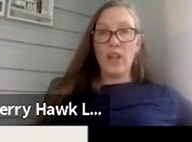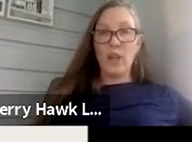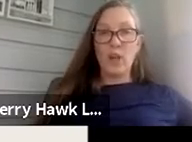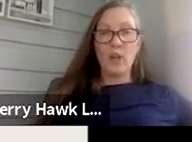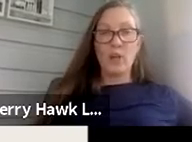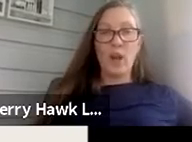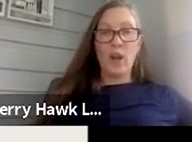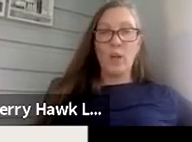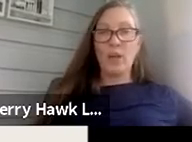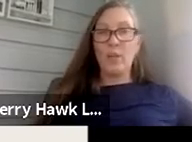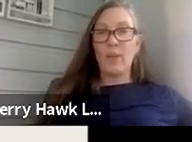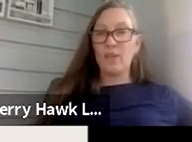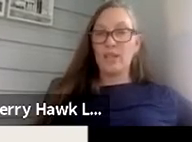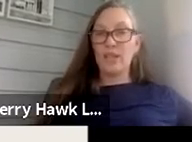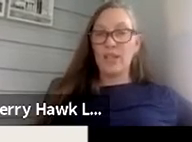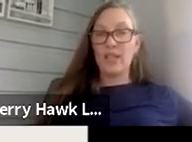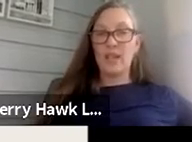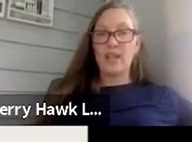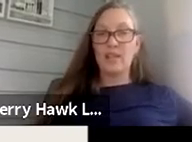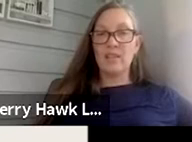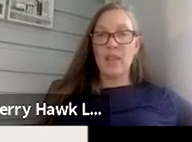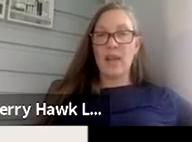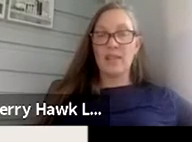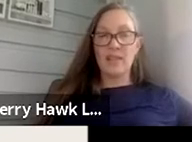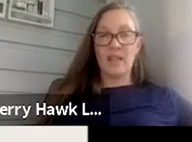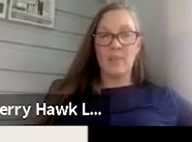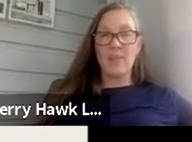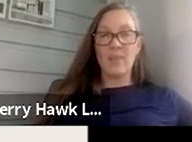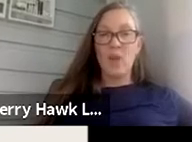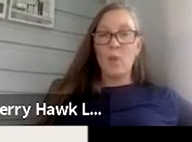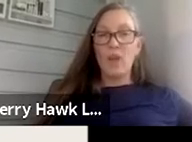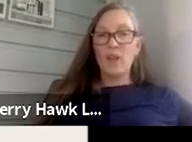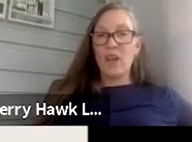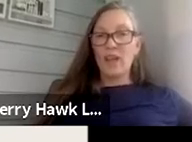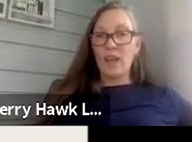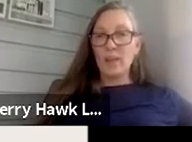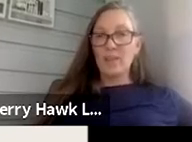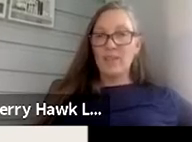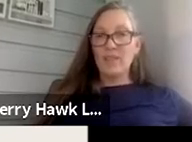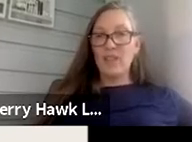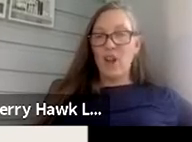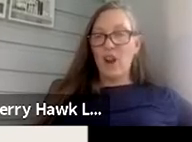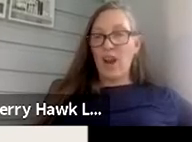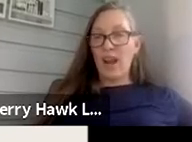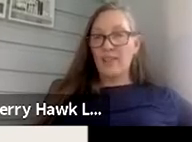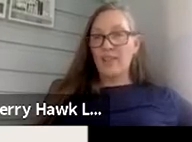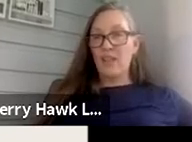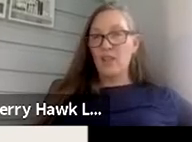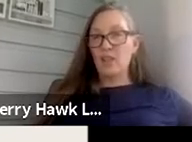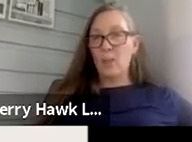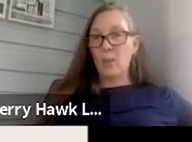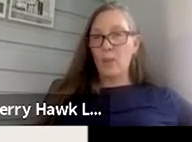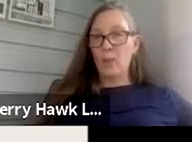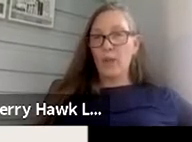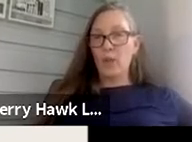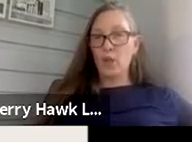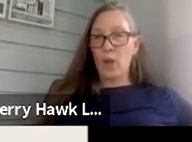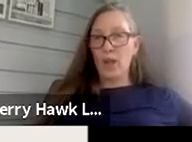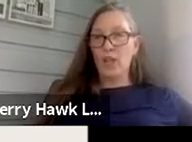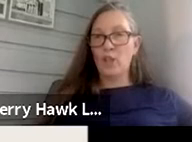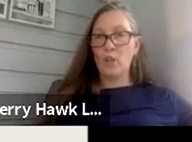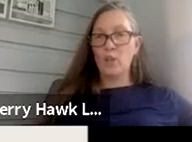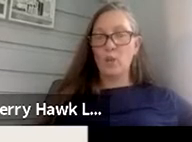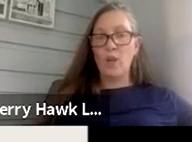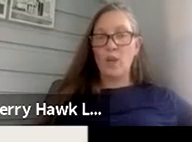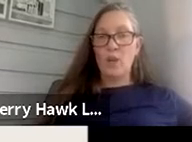better and learn. What I'm understanding is that we are not able to see our ASL interpreter. We are